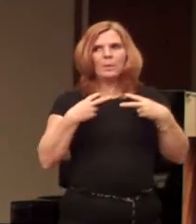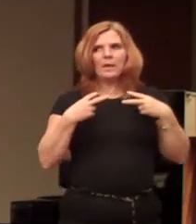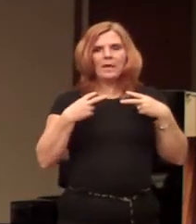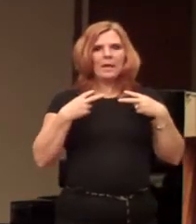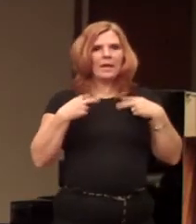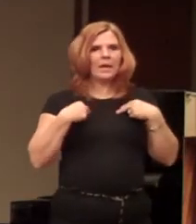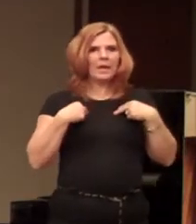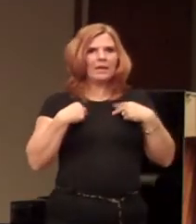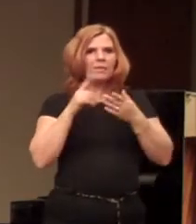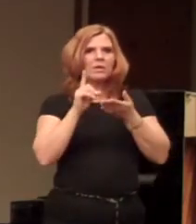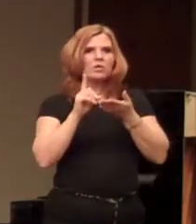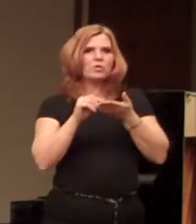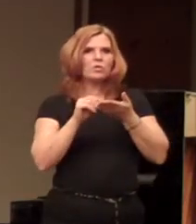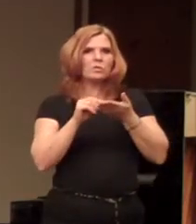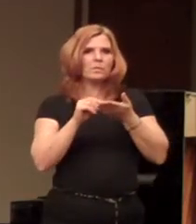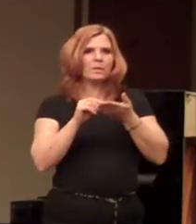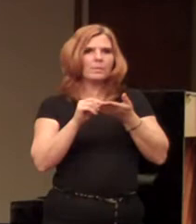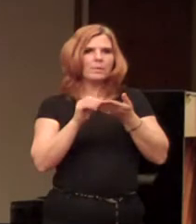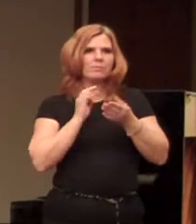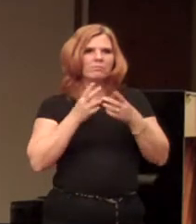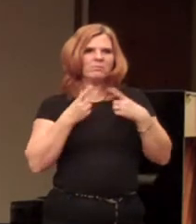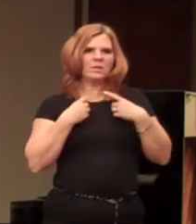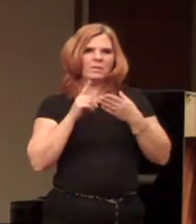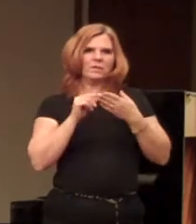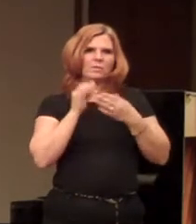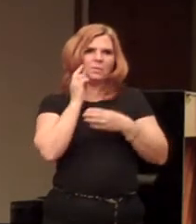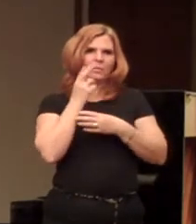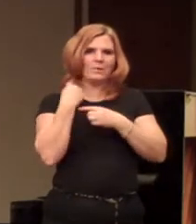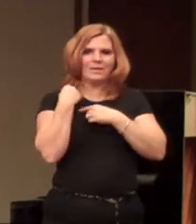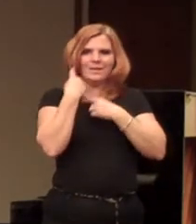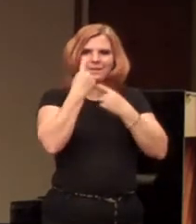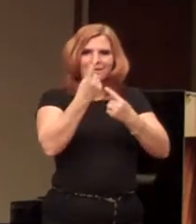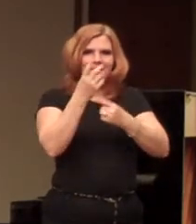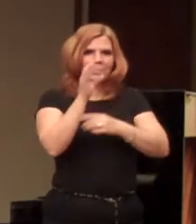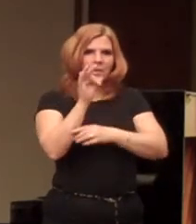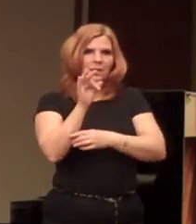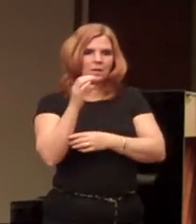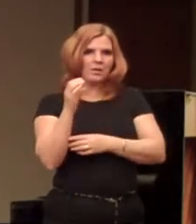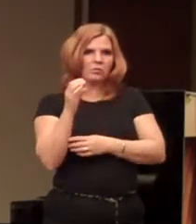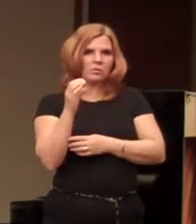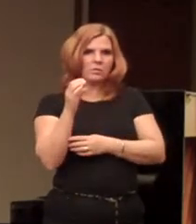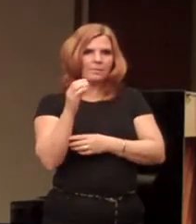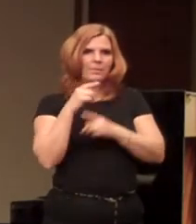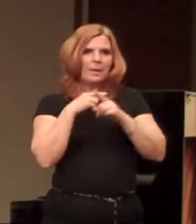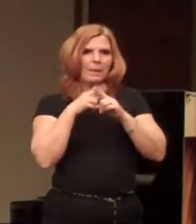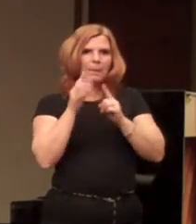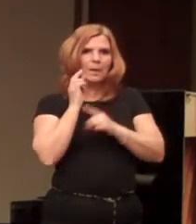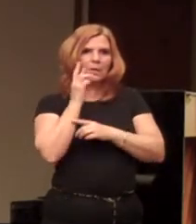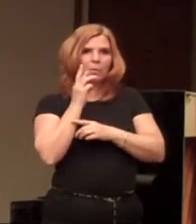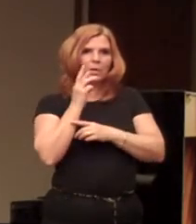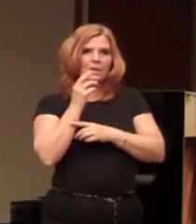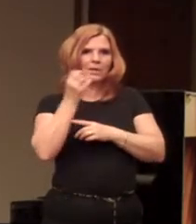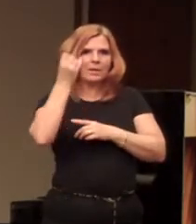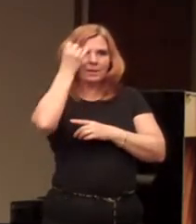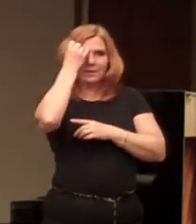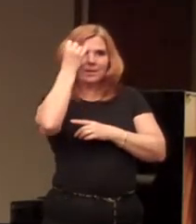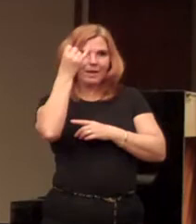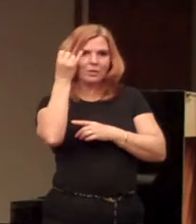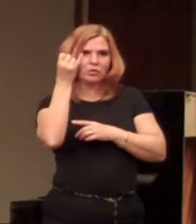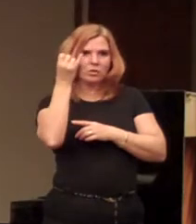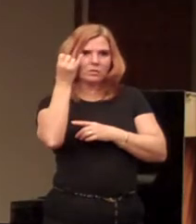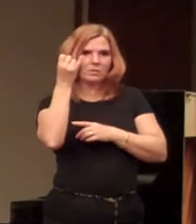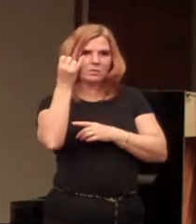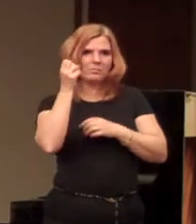extensive newspapers. We've had newspapers in Wheeling since the beginning of the 19th century. But the Wheeling Intelligencer has been